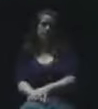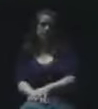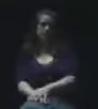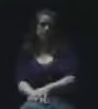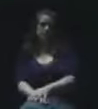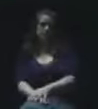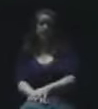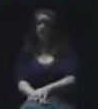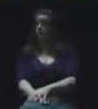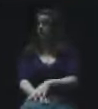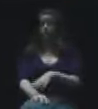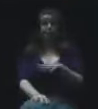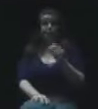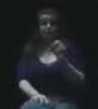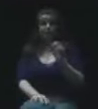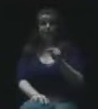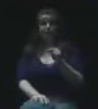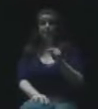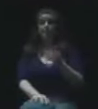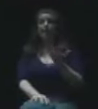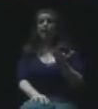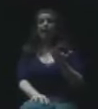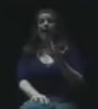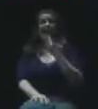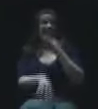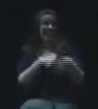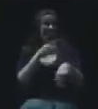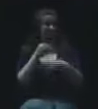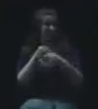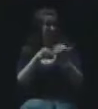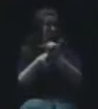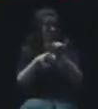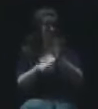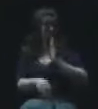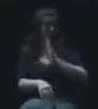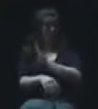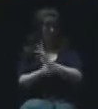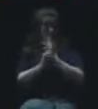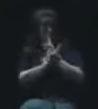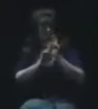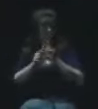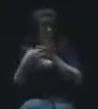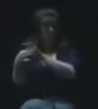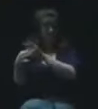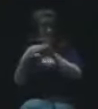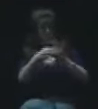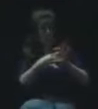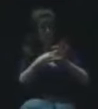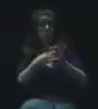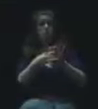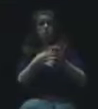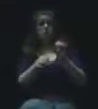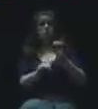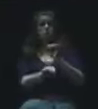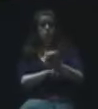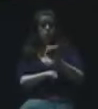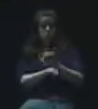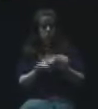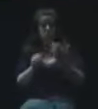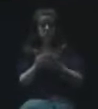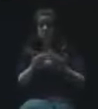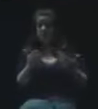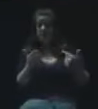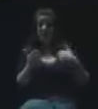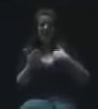Okay. I'd like to add something under board reports as it pertains to the work and things that